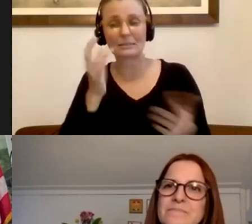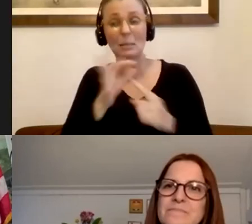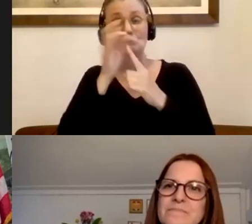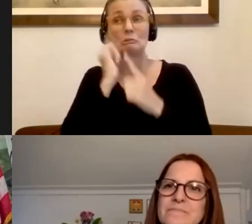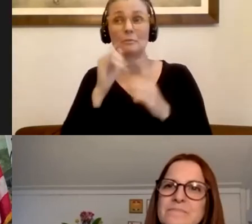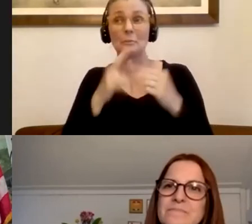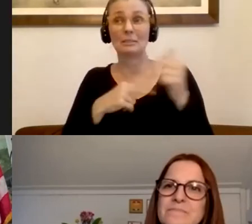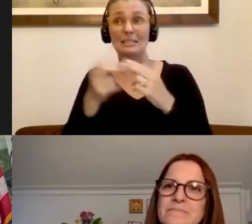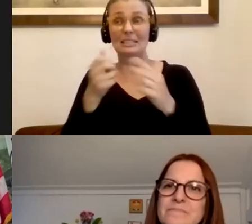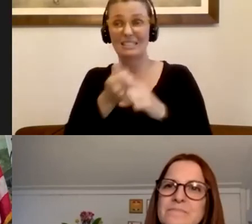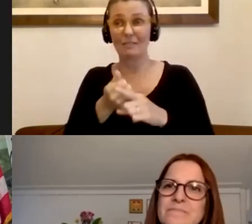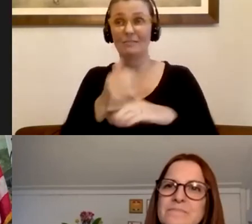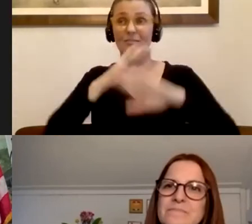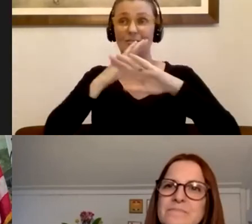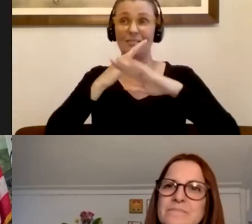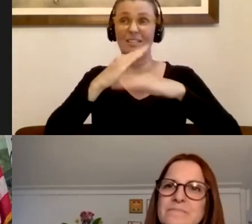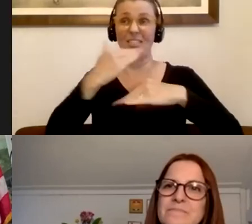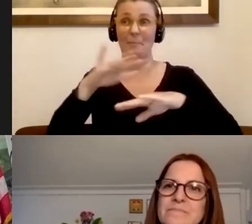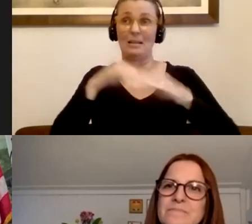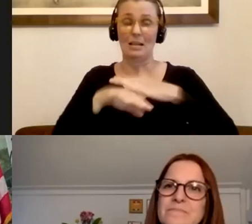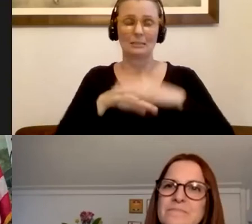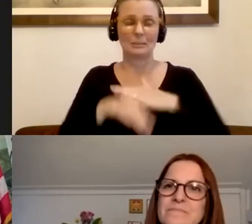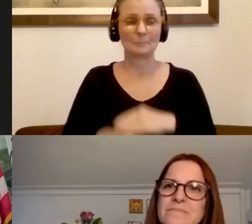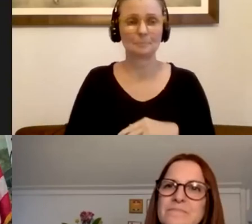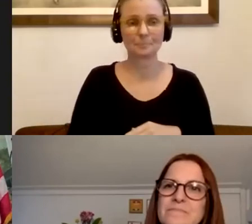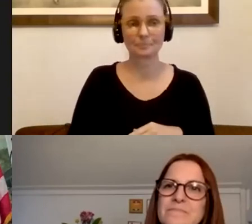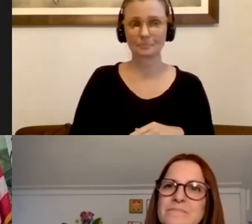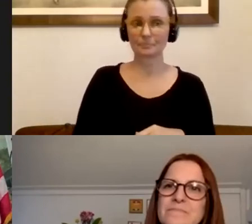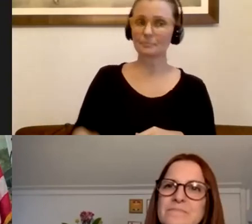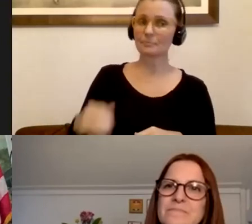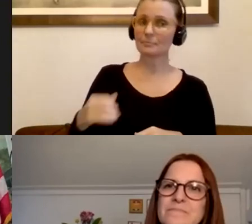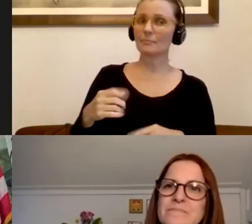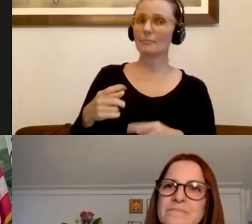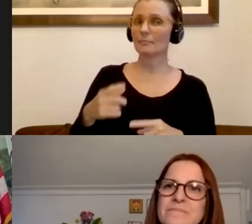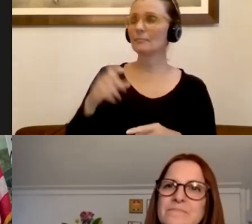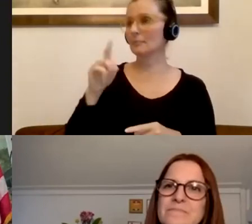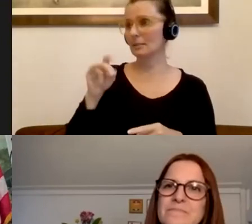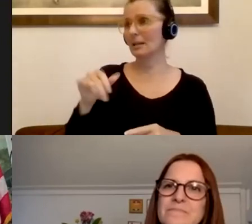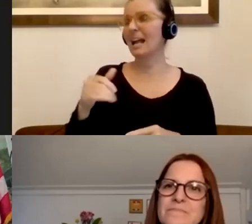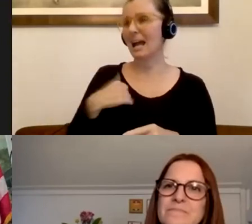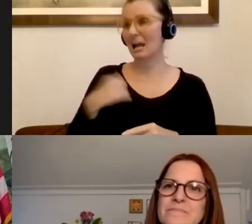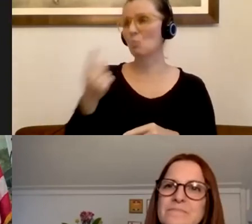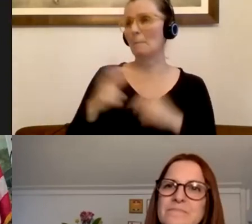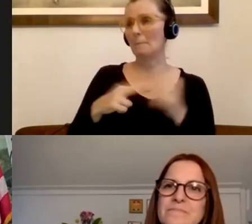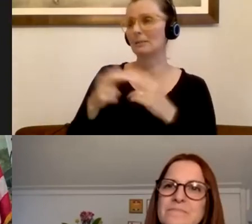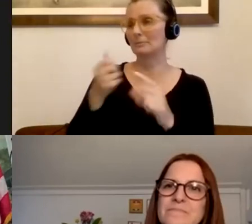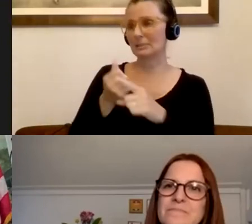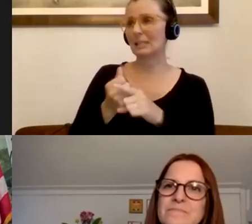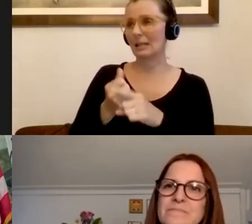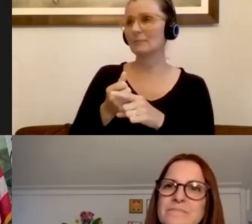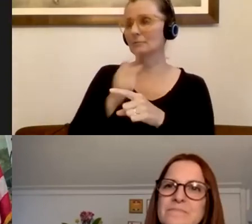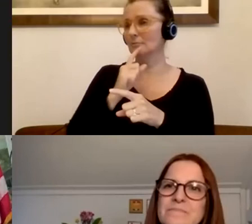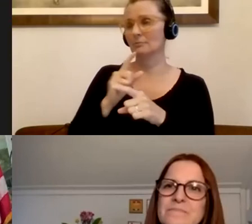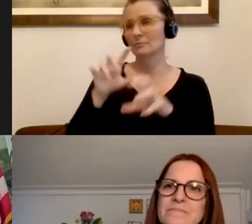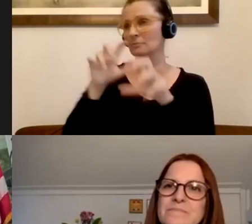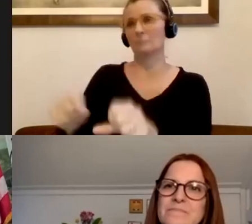If I may, um, did have one building that was quarantined and we were able to support whatever needs they had. We were on top of it.